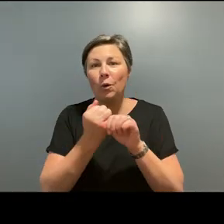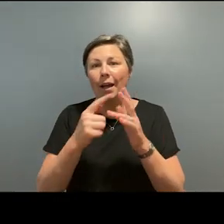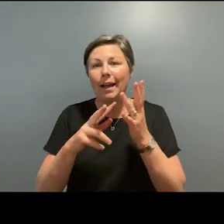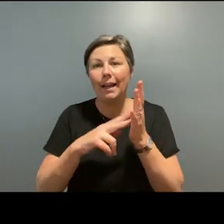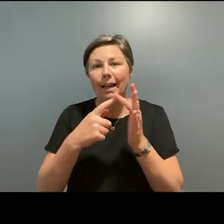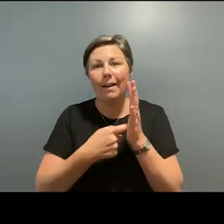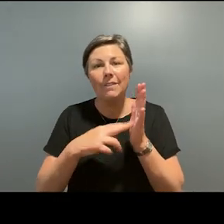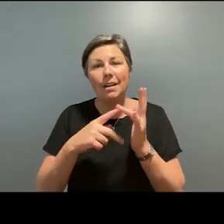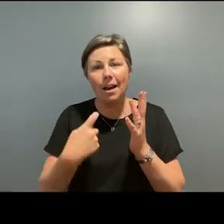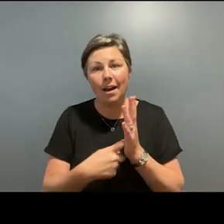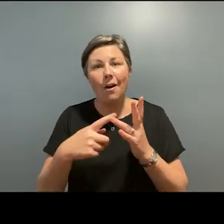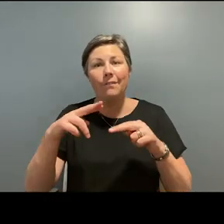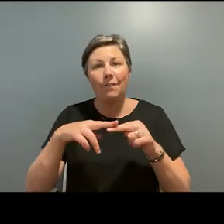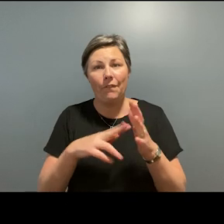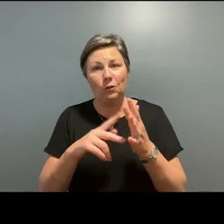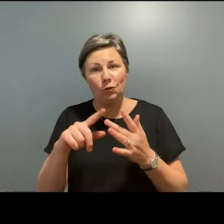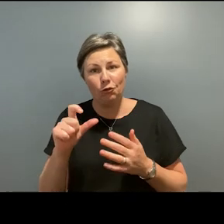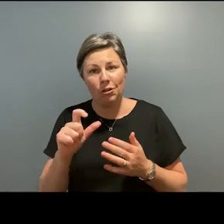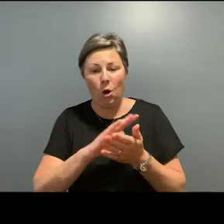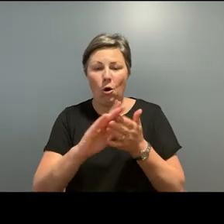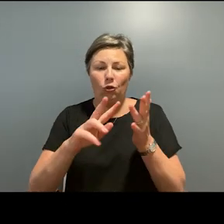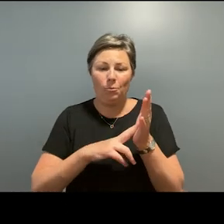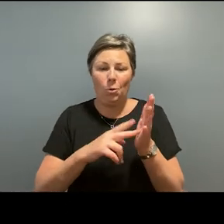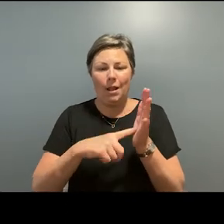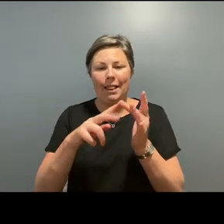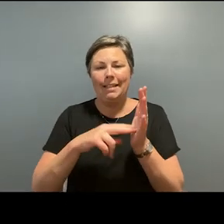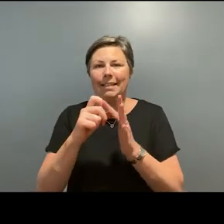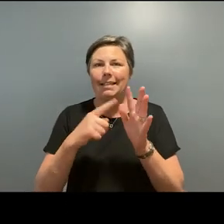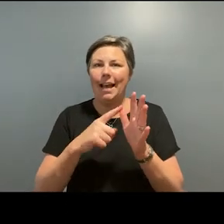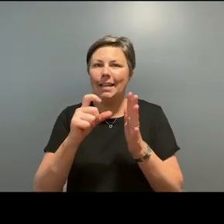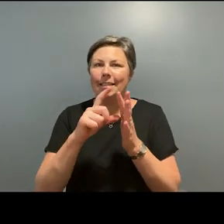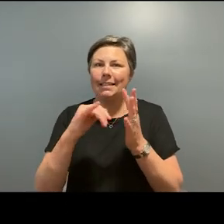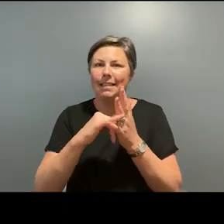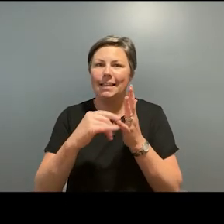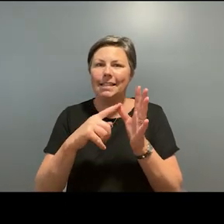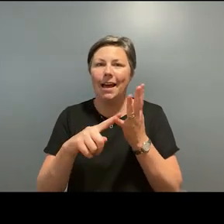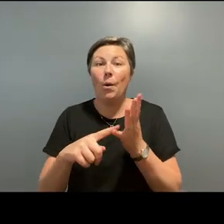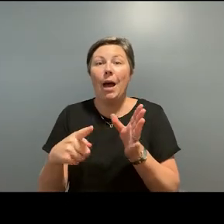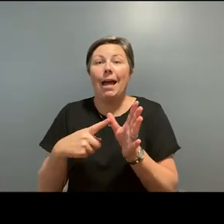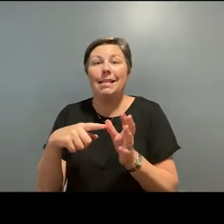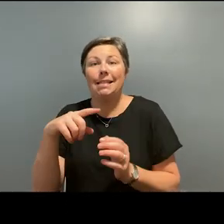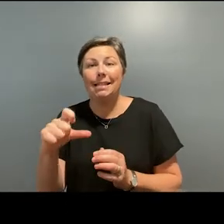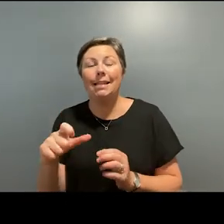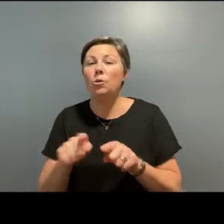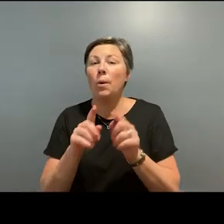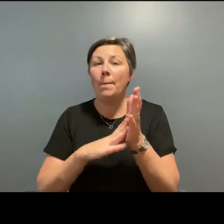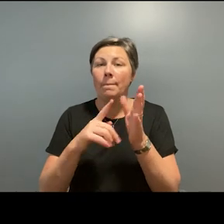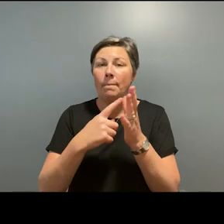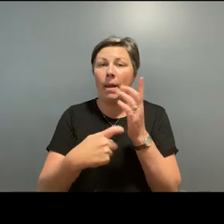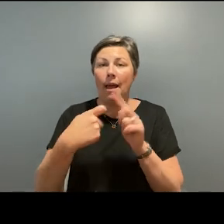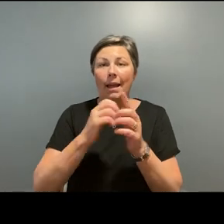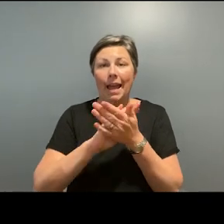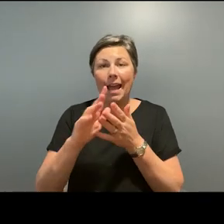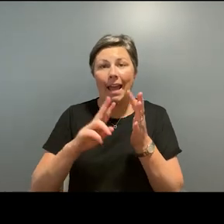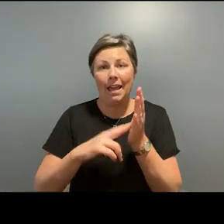Her Excellency, the Honourable Linda Dessau AC and to Mark Henry as chair of the PHOTO Australia board